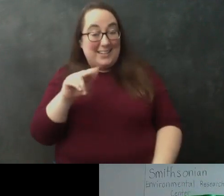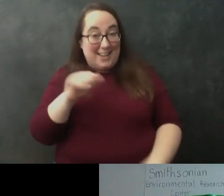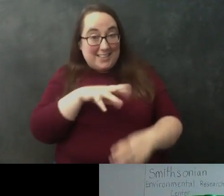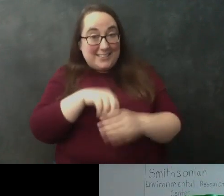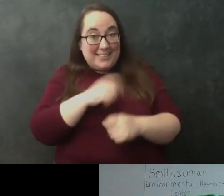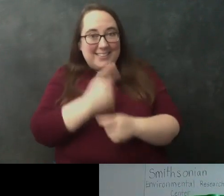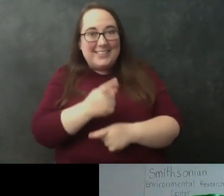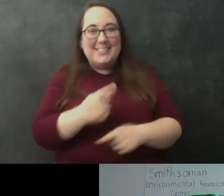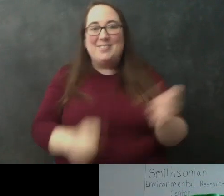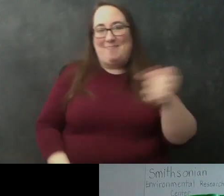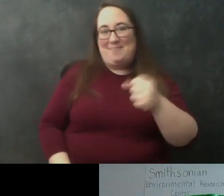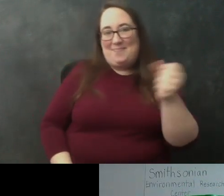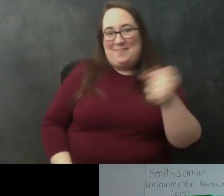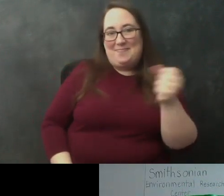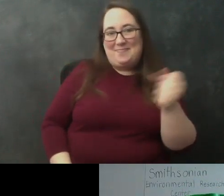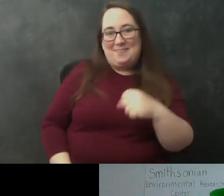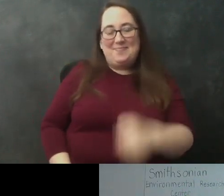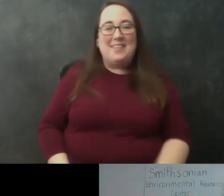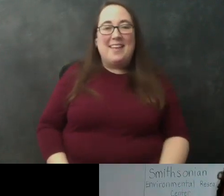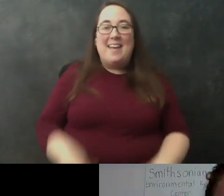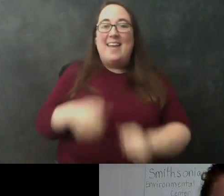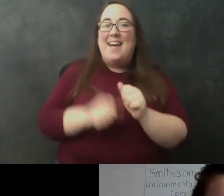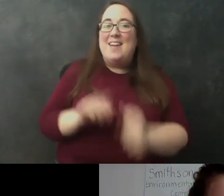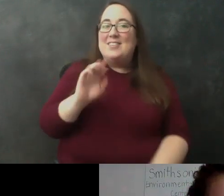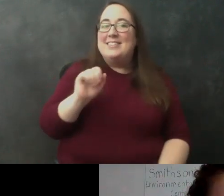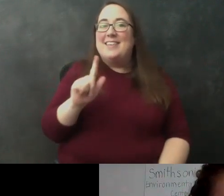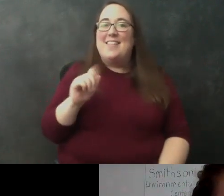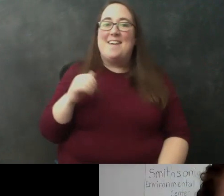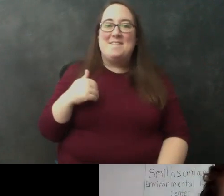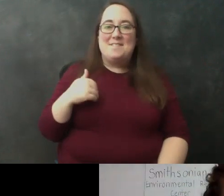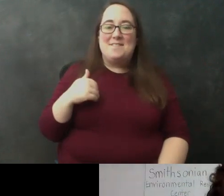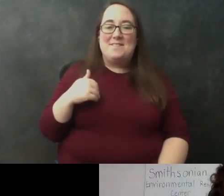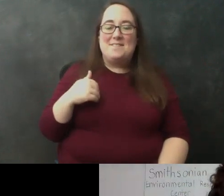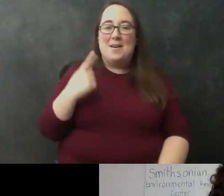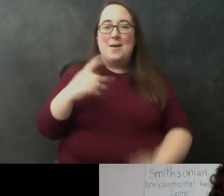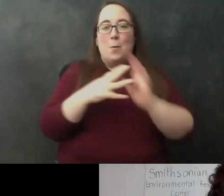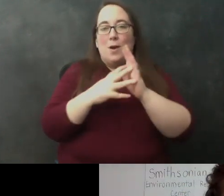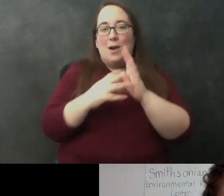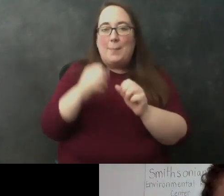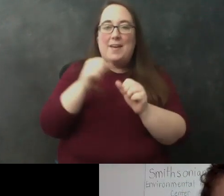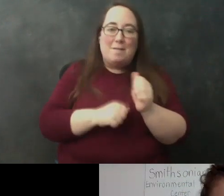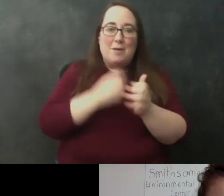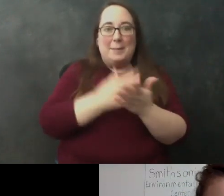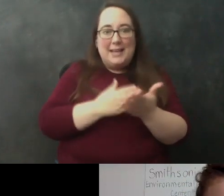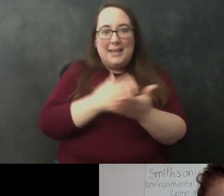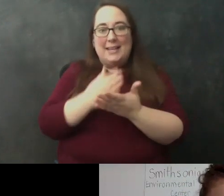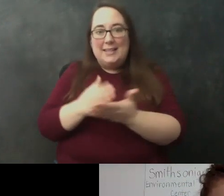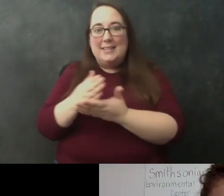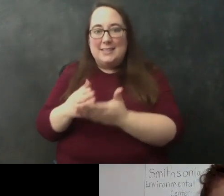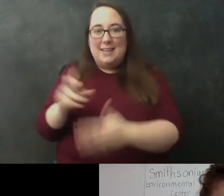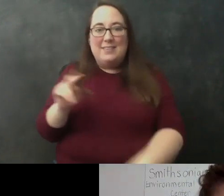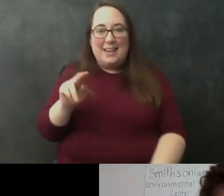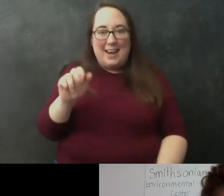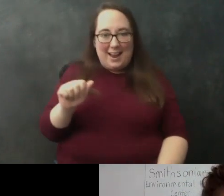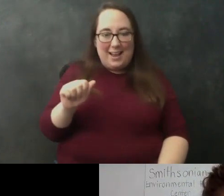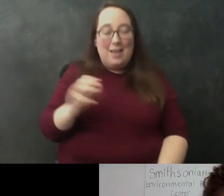yes so every cell has one copy of every piece of dna in it and so